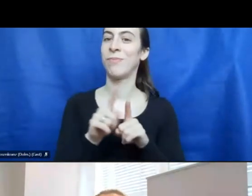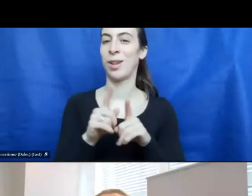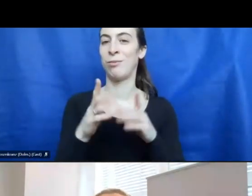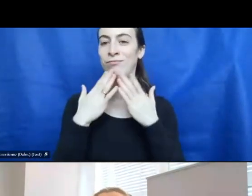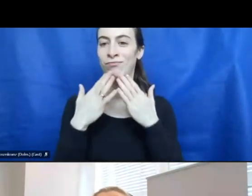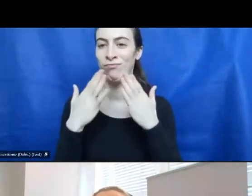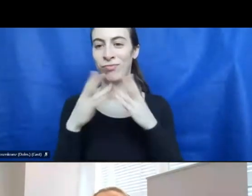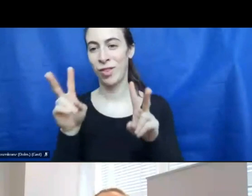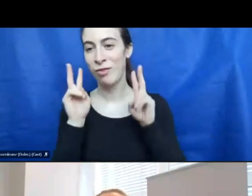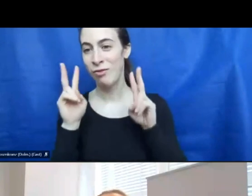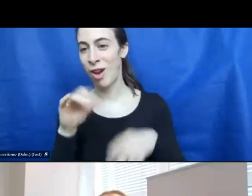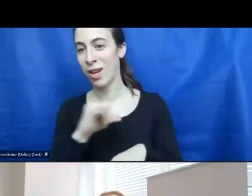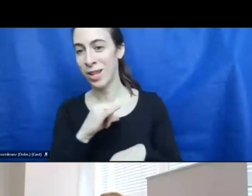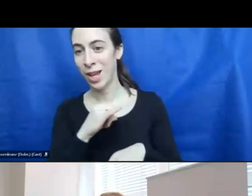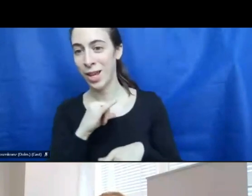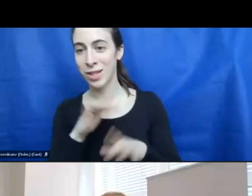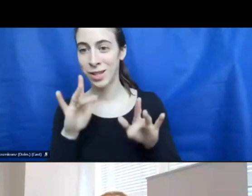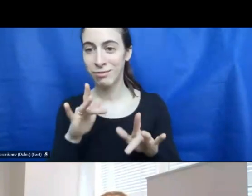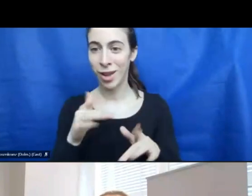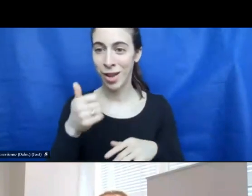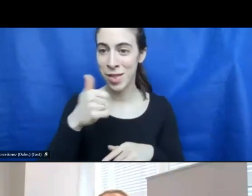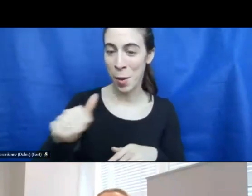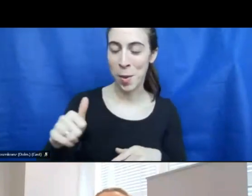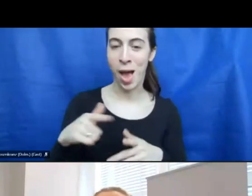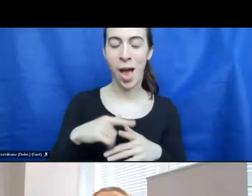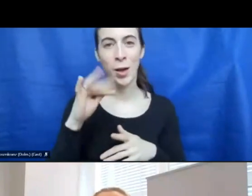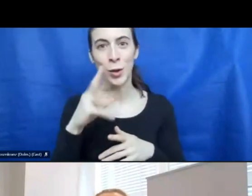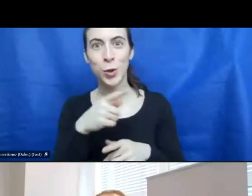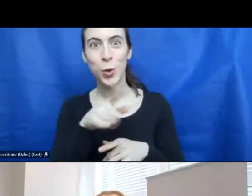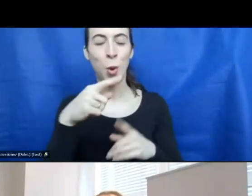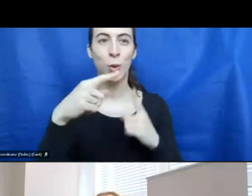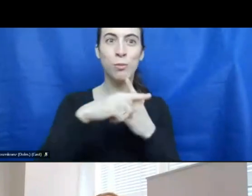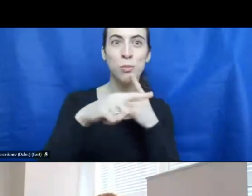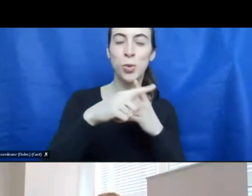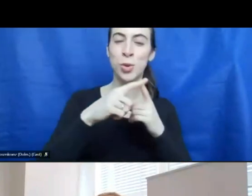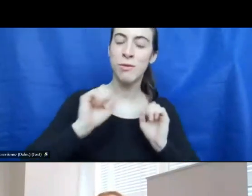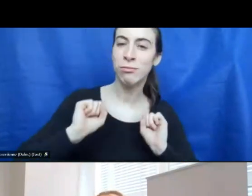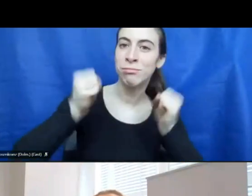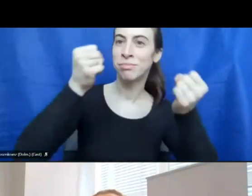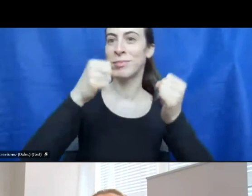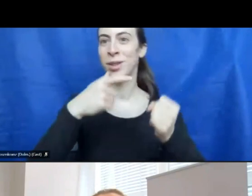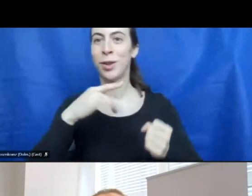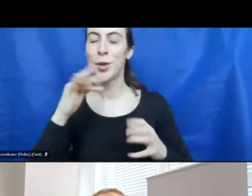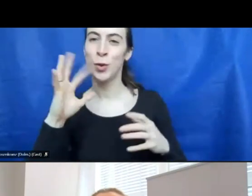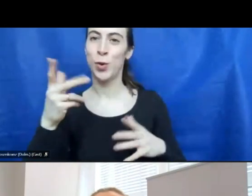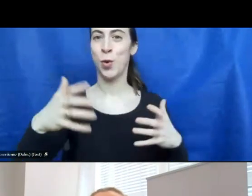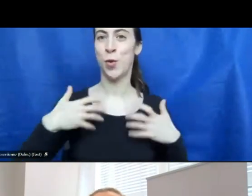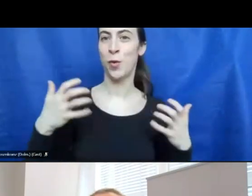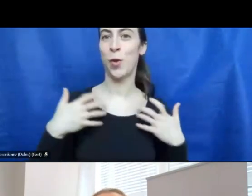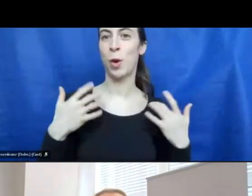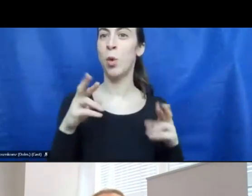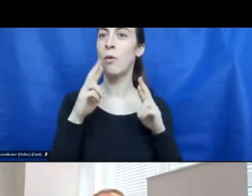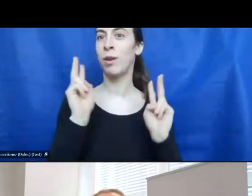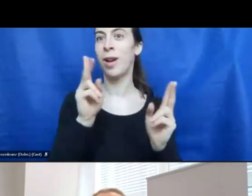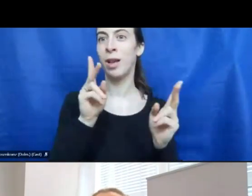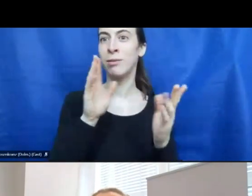interesting with you and we take with us your positive energy. We hope we stay connected and